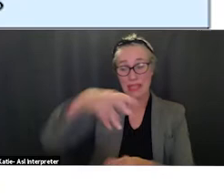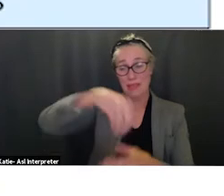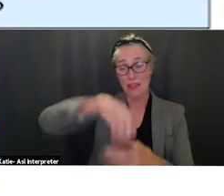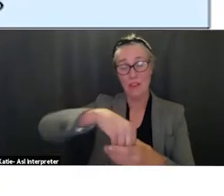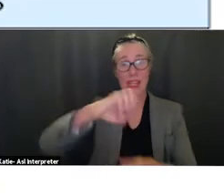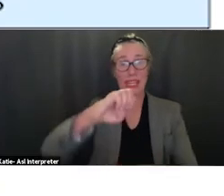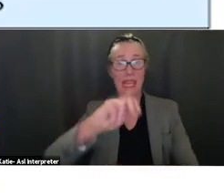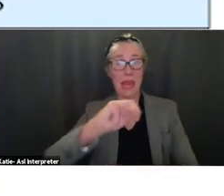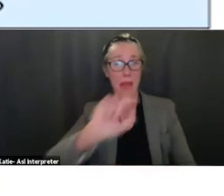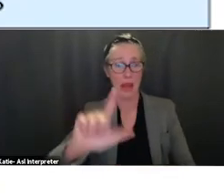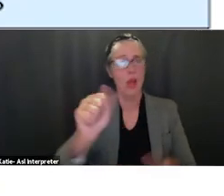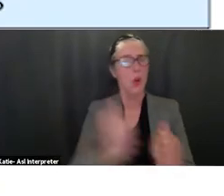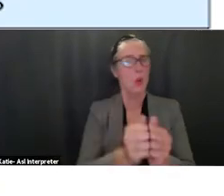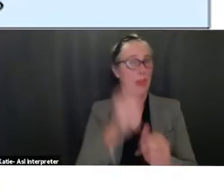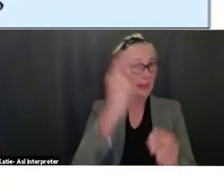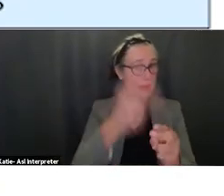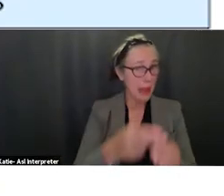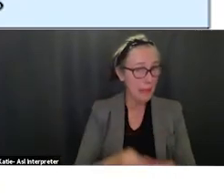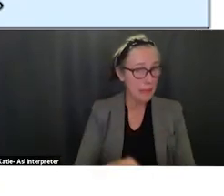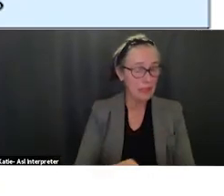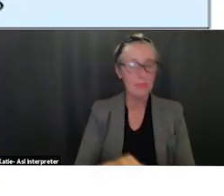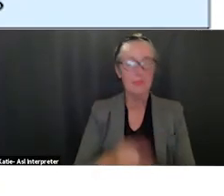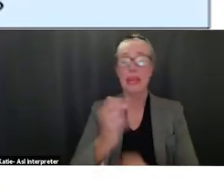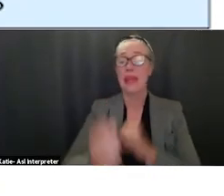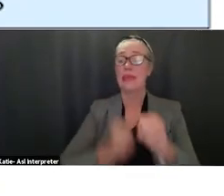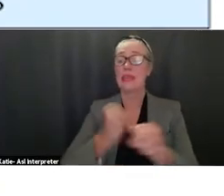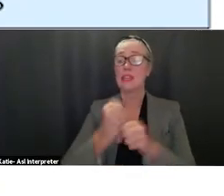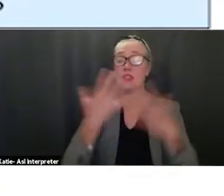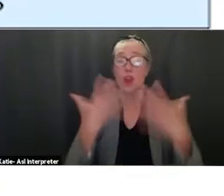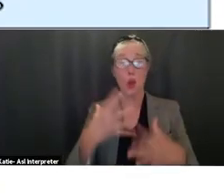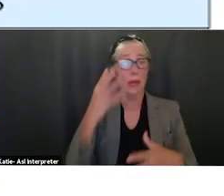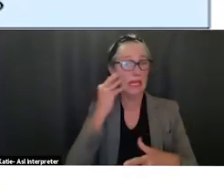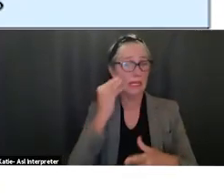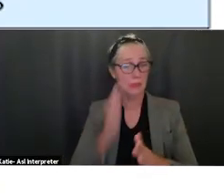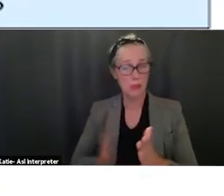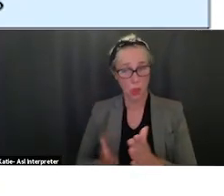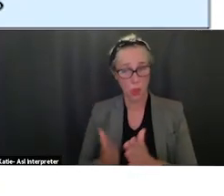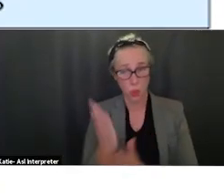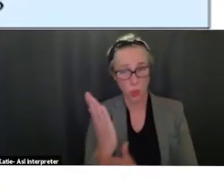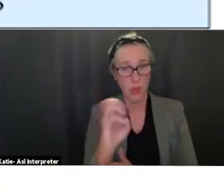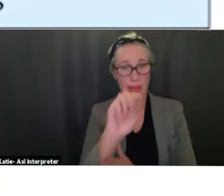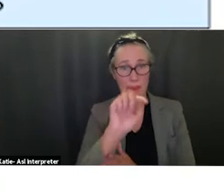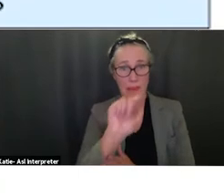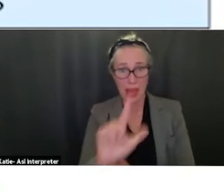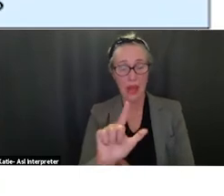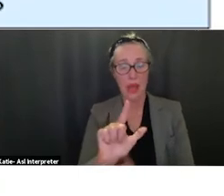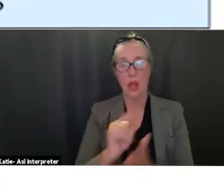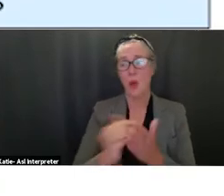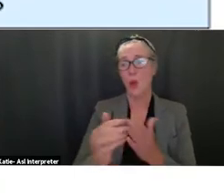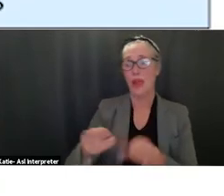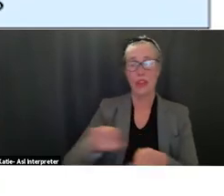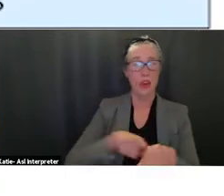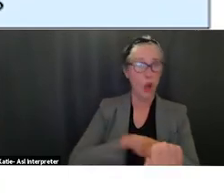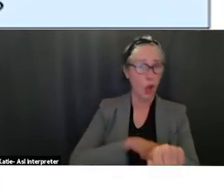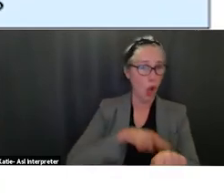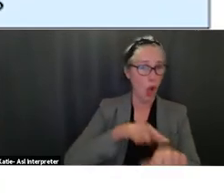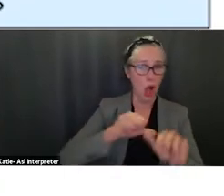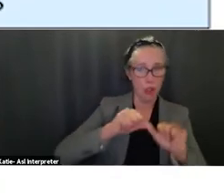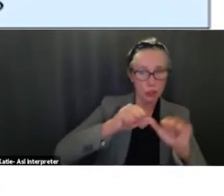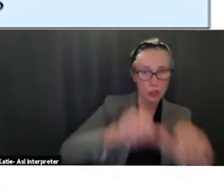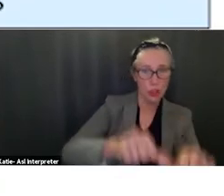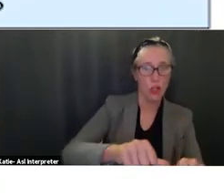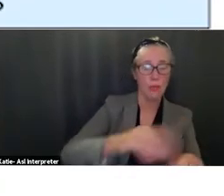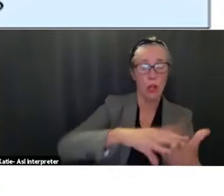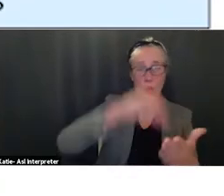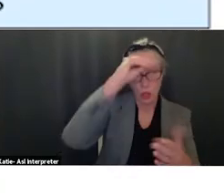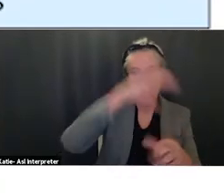listed with the uh years that they have been in eml whether or not they're long-term english learner whether or not